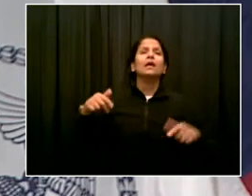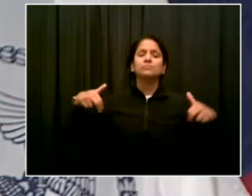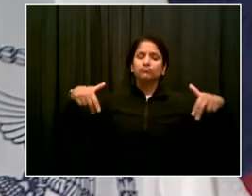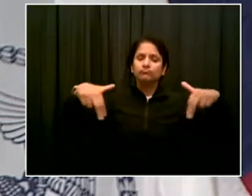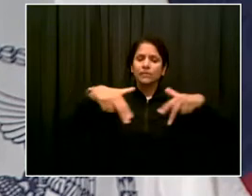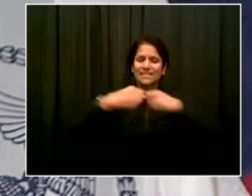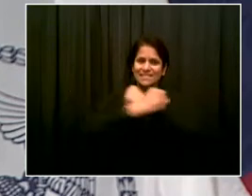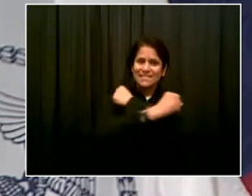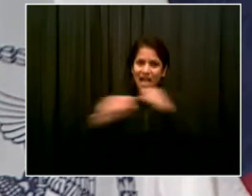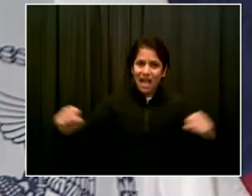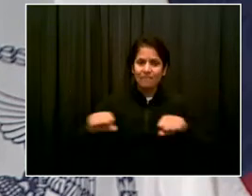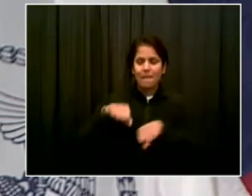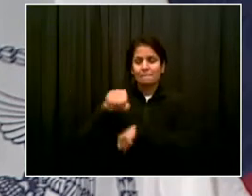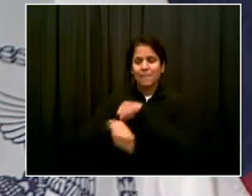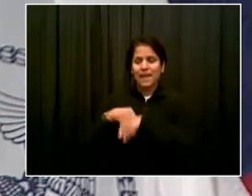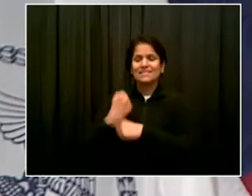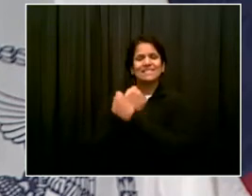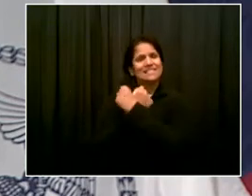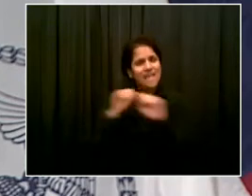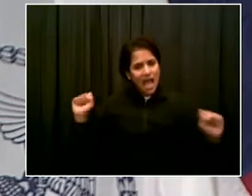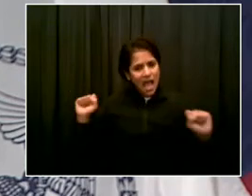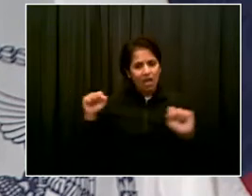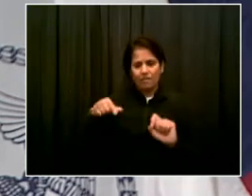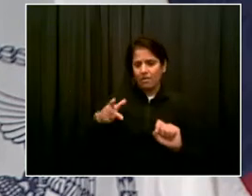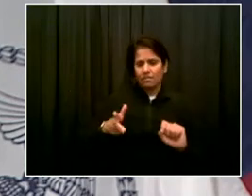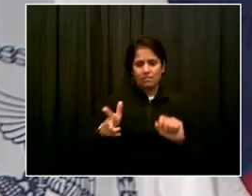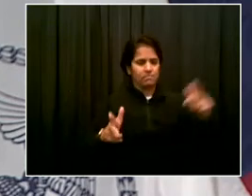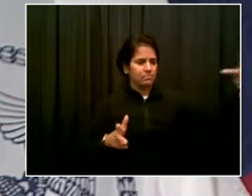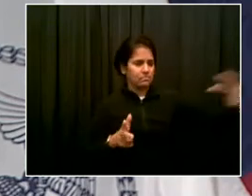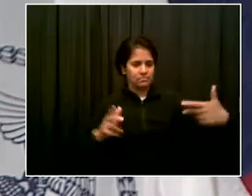but we got to keep refining it. Go ahead, Juliet.